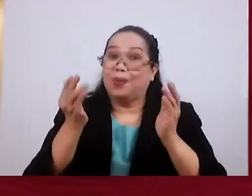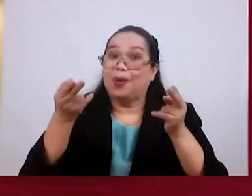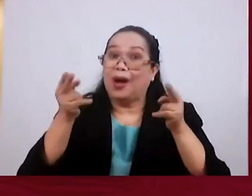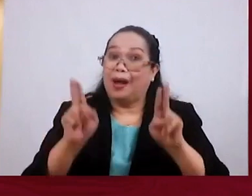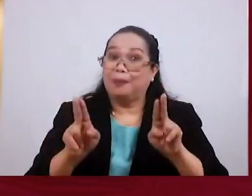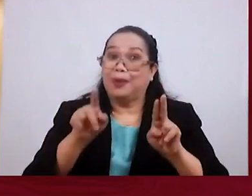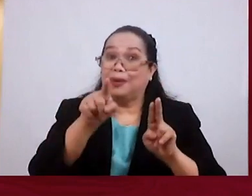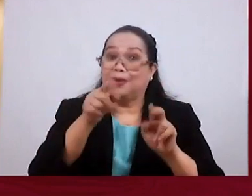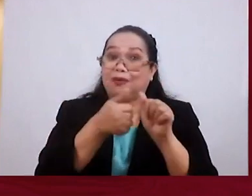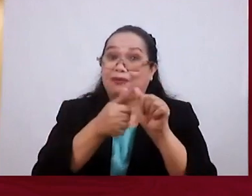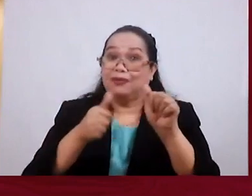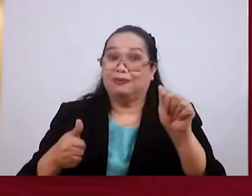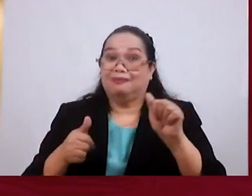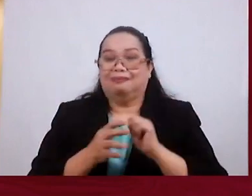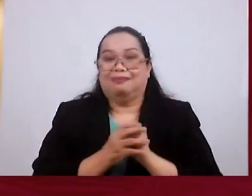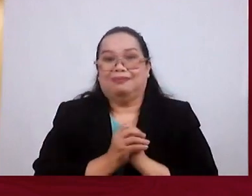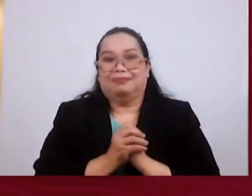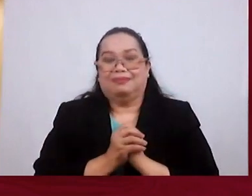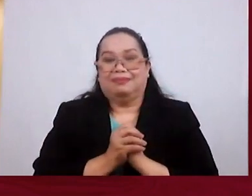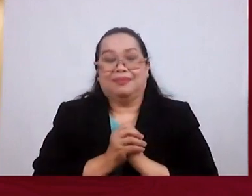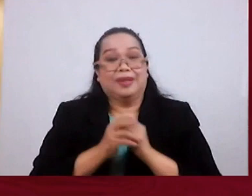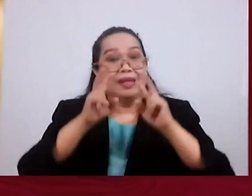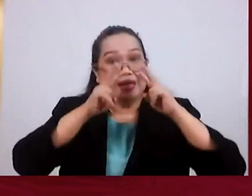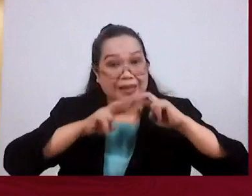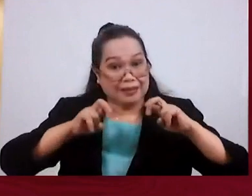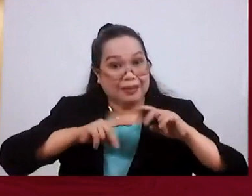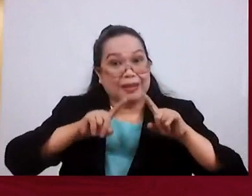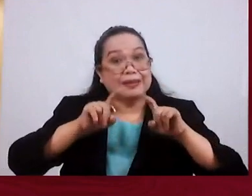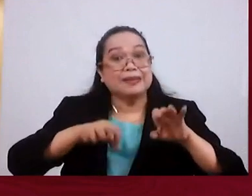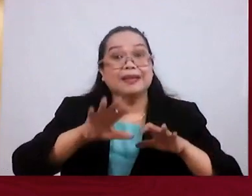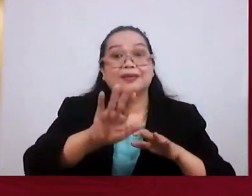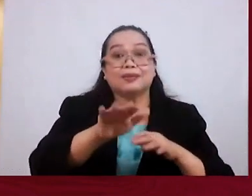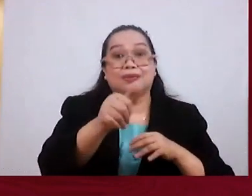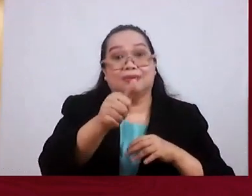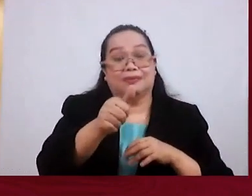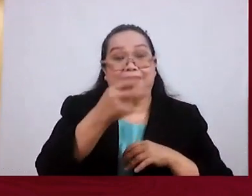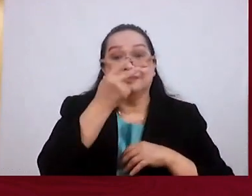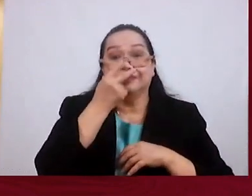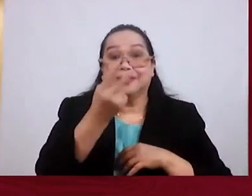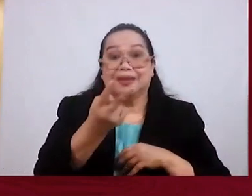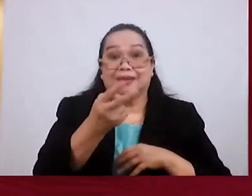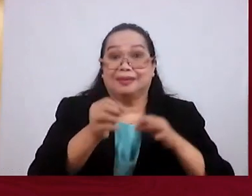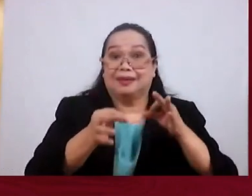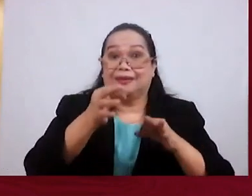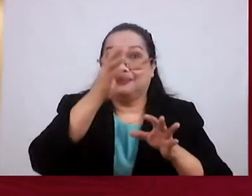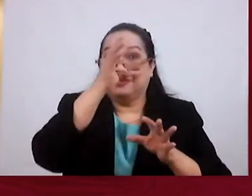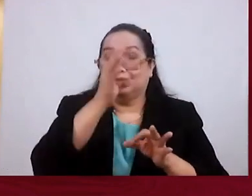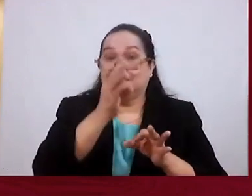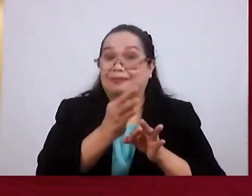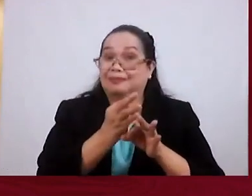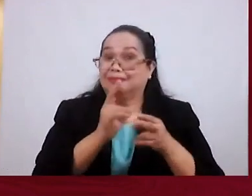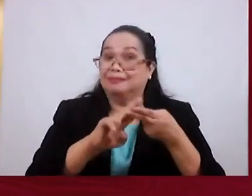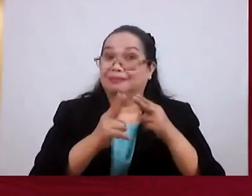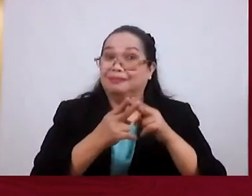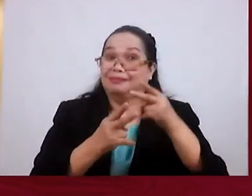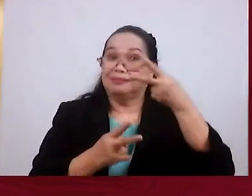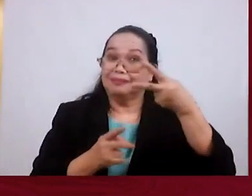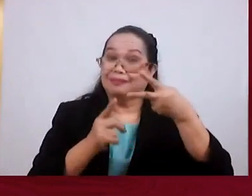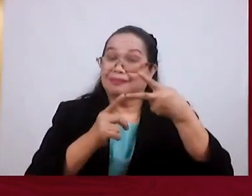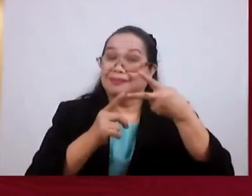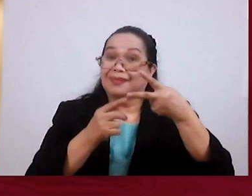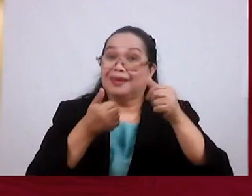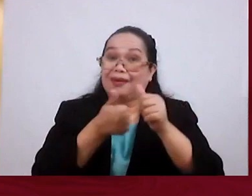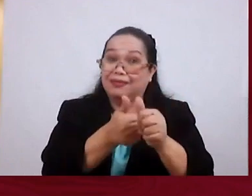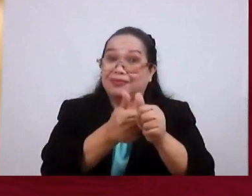Falling Away Examine Yourself Test Yourself To See Whether You Are In The Faith Number Two When Following